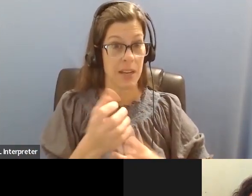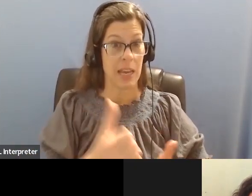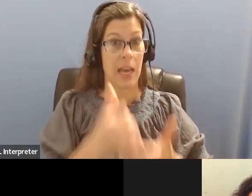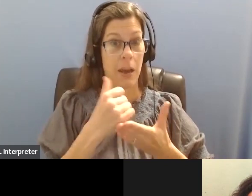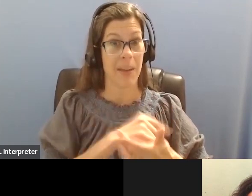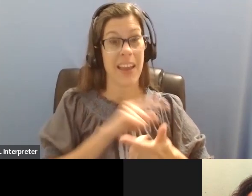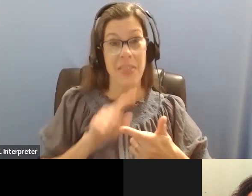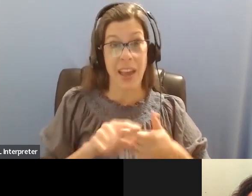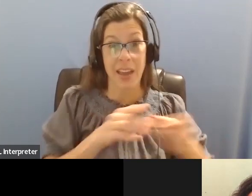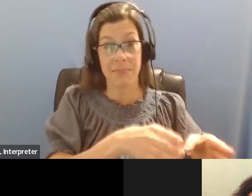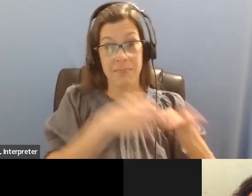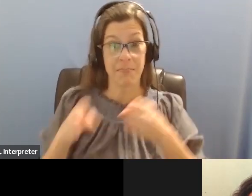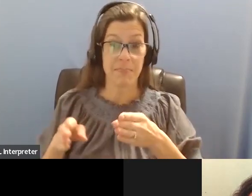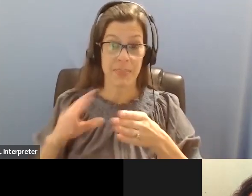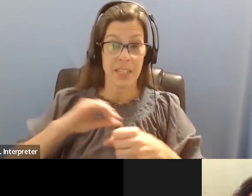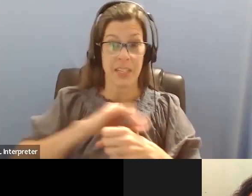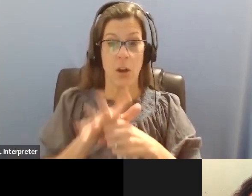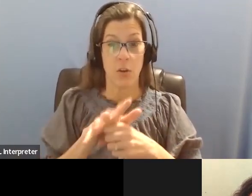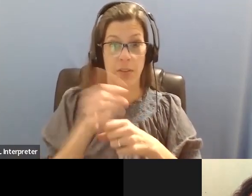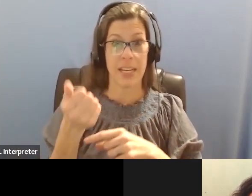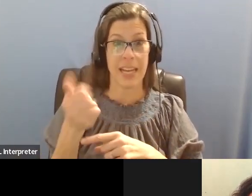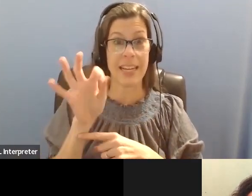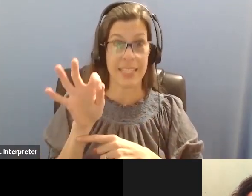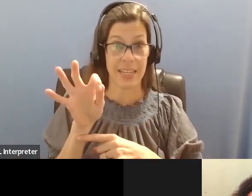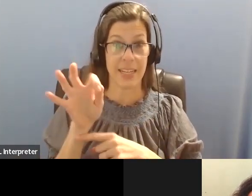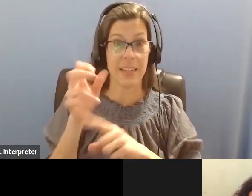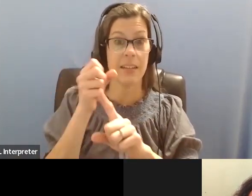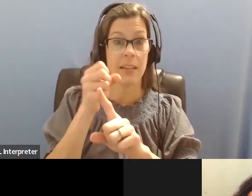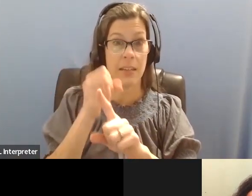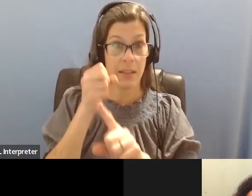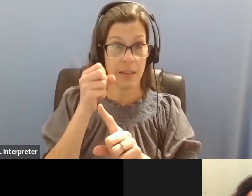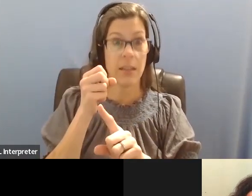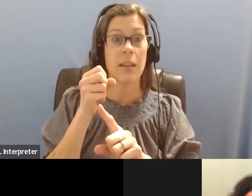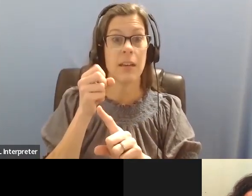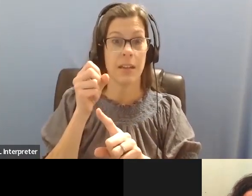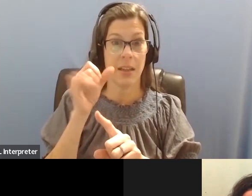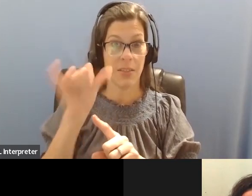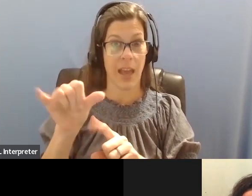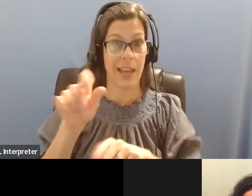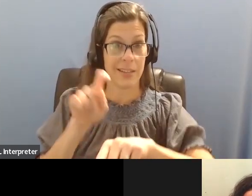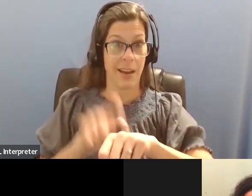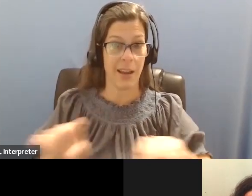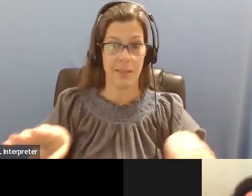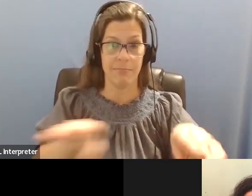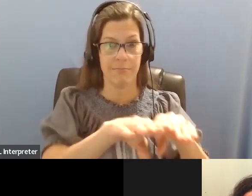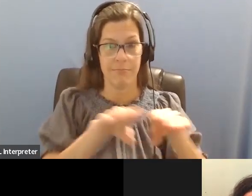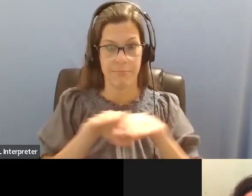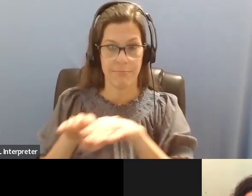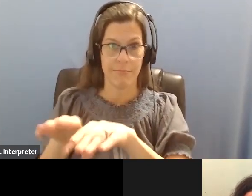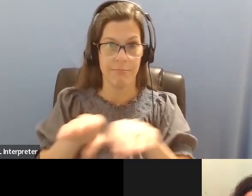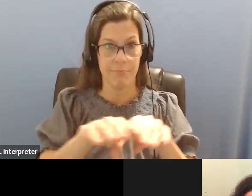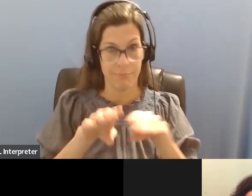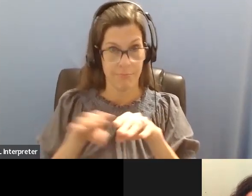-19 and I thought that even though I struggled with health